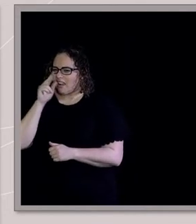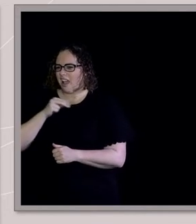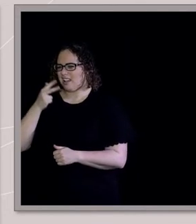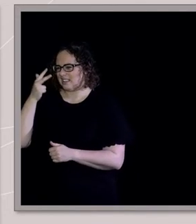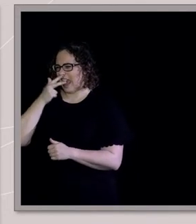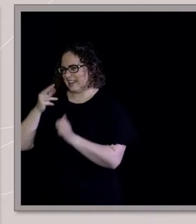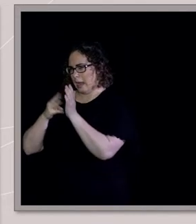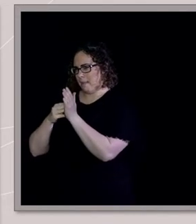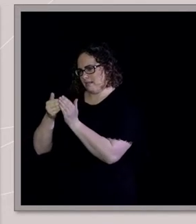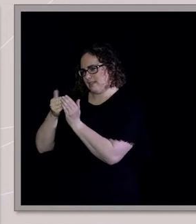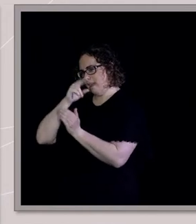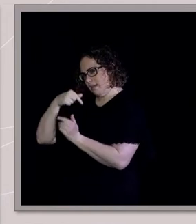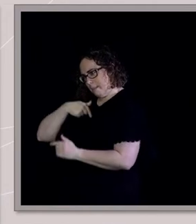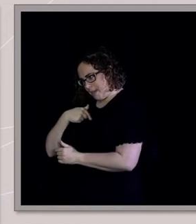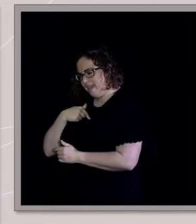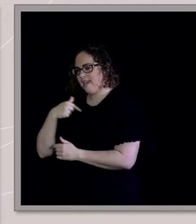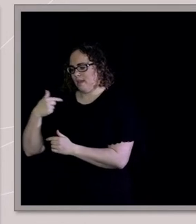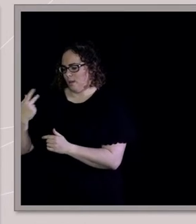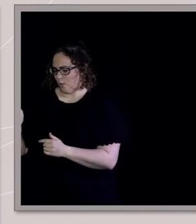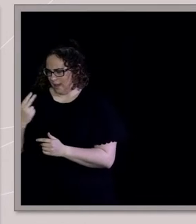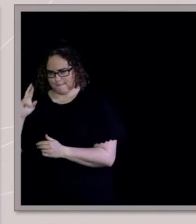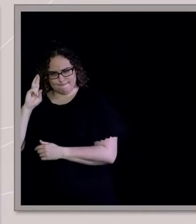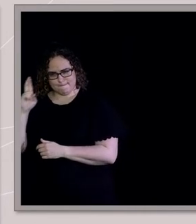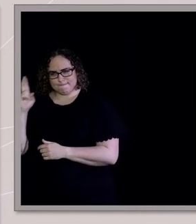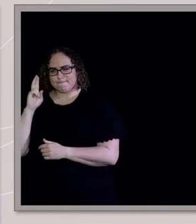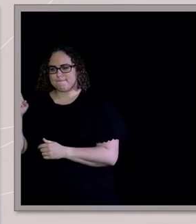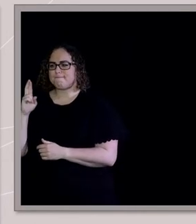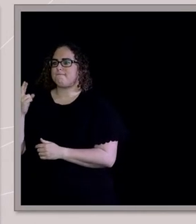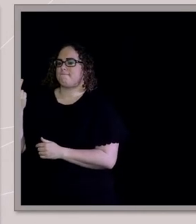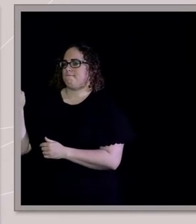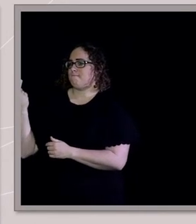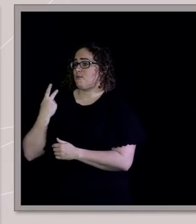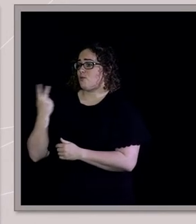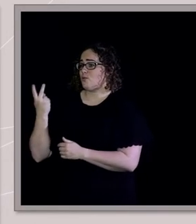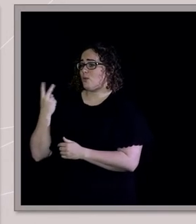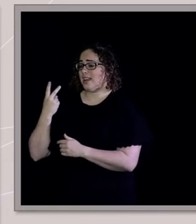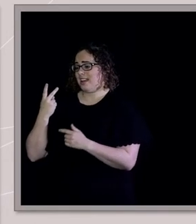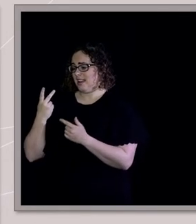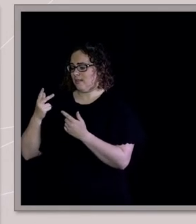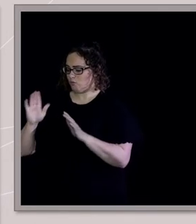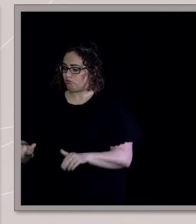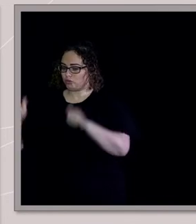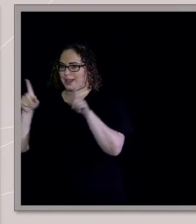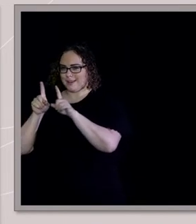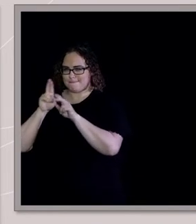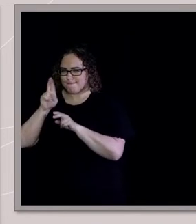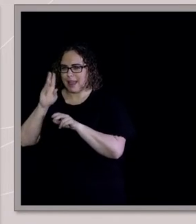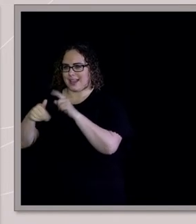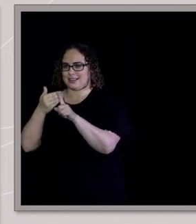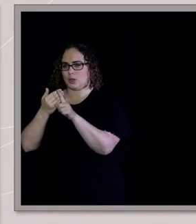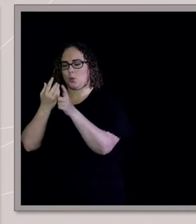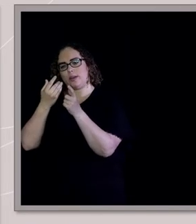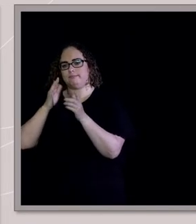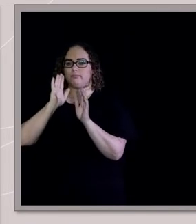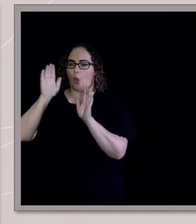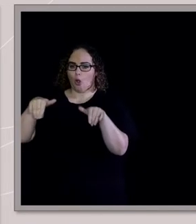We have lived every moment of our lives together until we left home and have taken different adventures. And we were on a beautiful stony